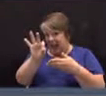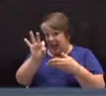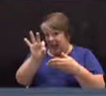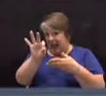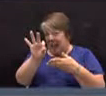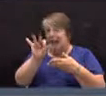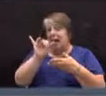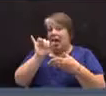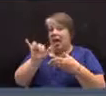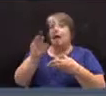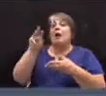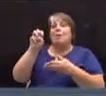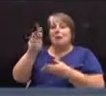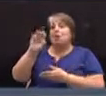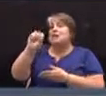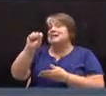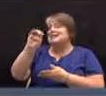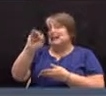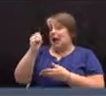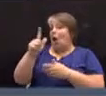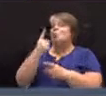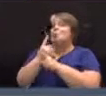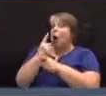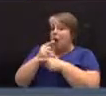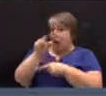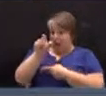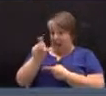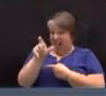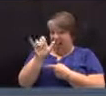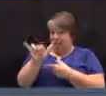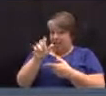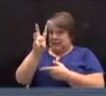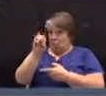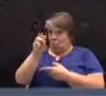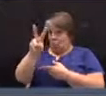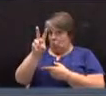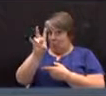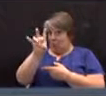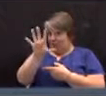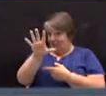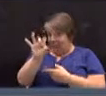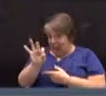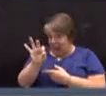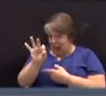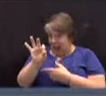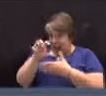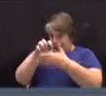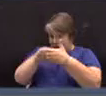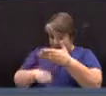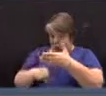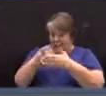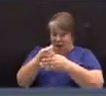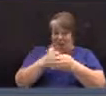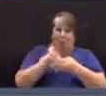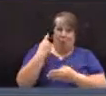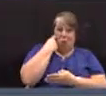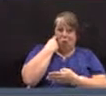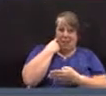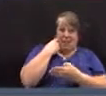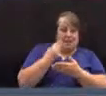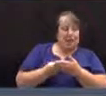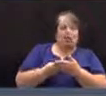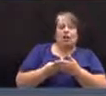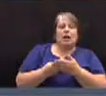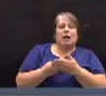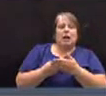And Mr. Siegel is correct in that if you subtract $602,759 from the previous budget, you